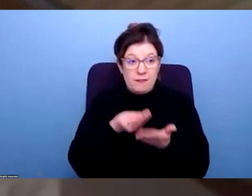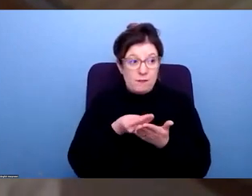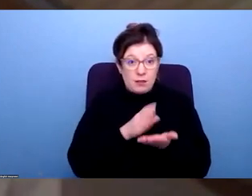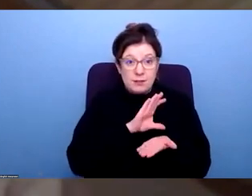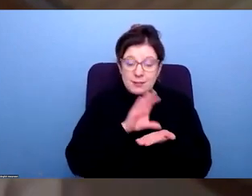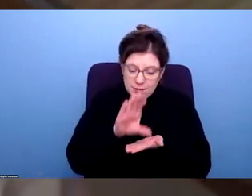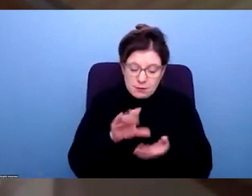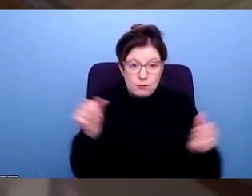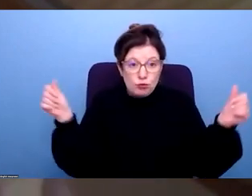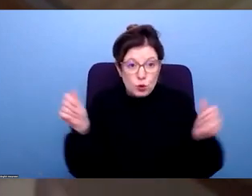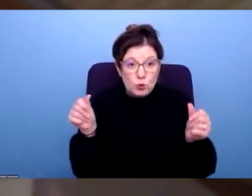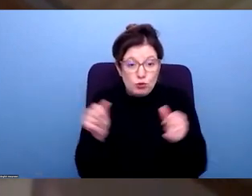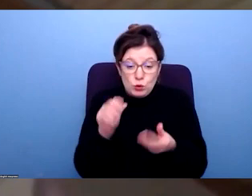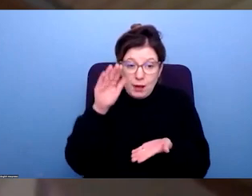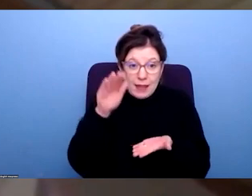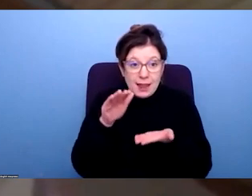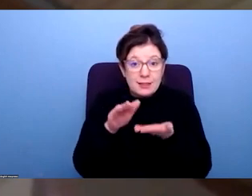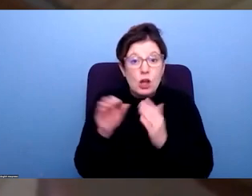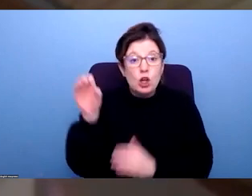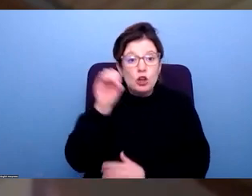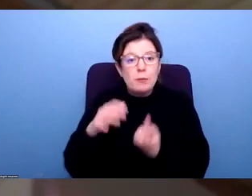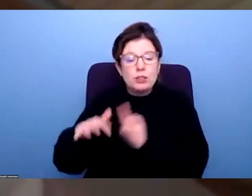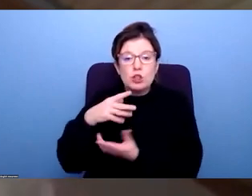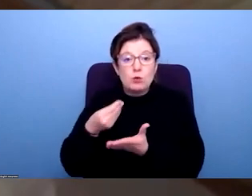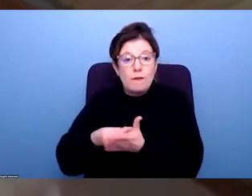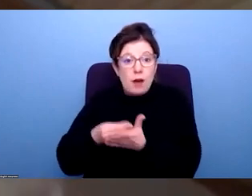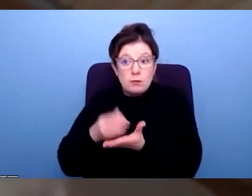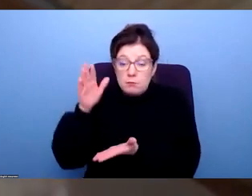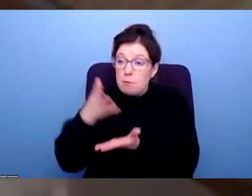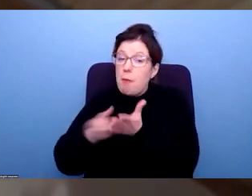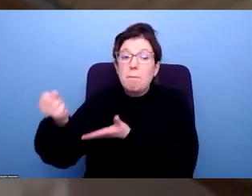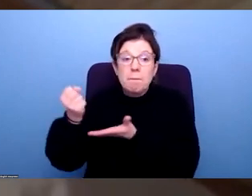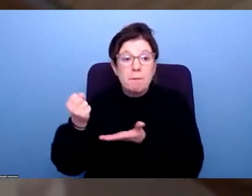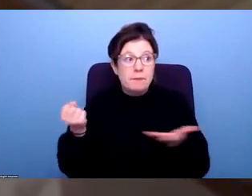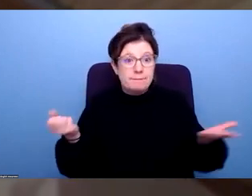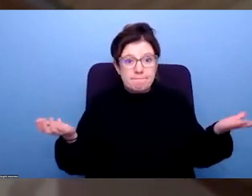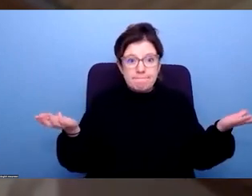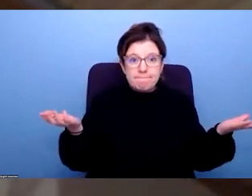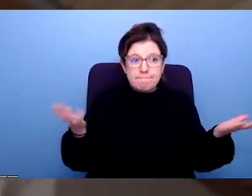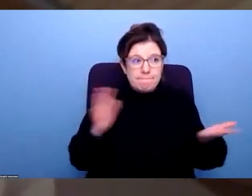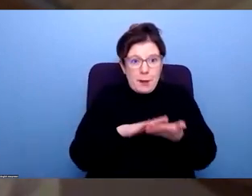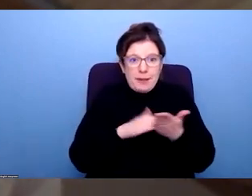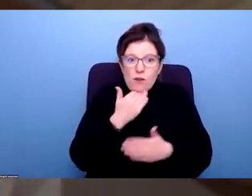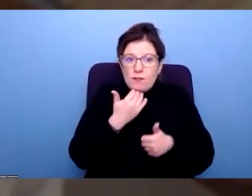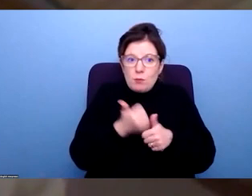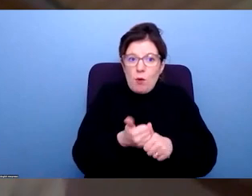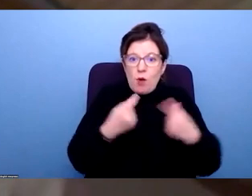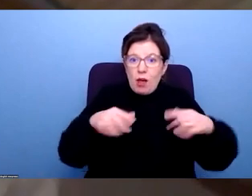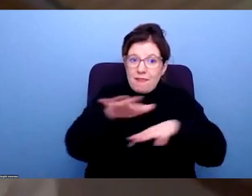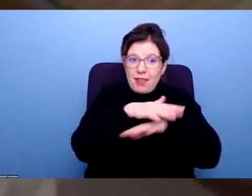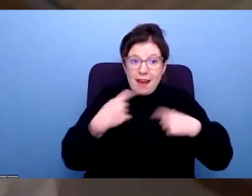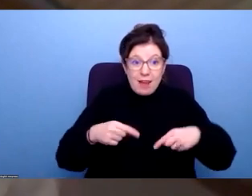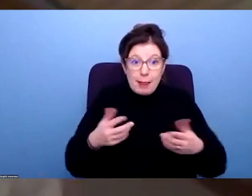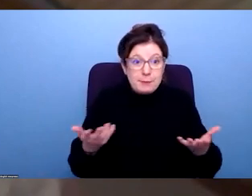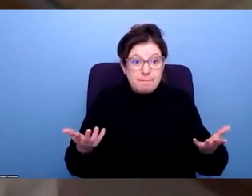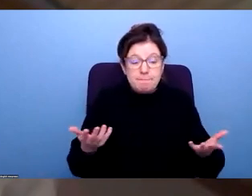fragmented. And with the loss of the European Social Fund, we simply don't have enough access to support. So I think there's a